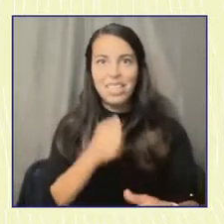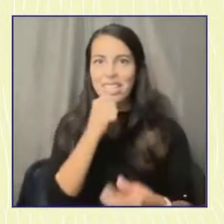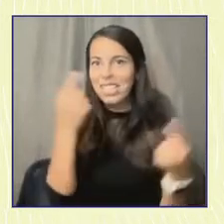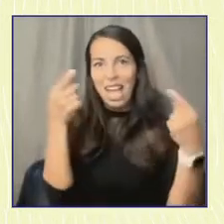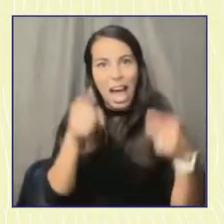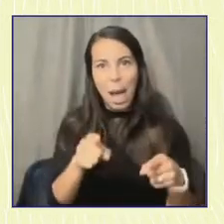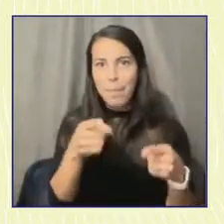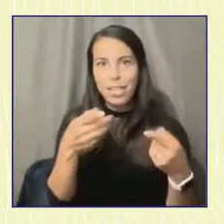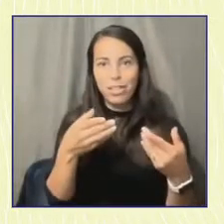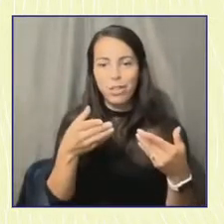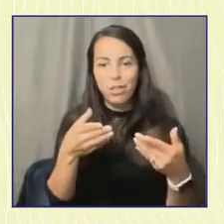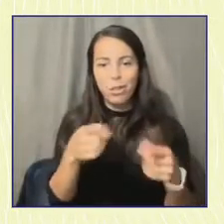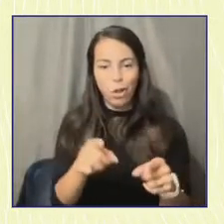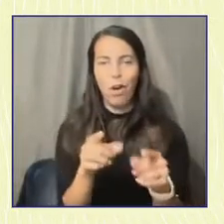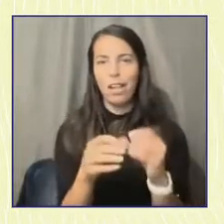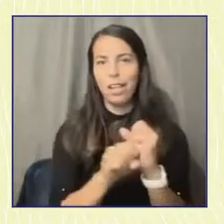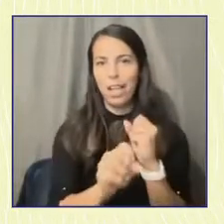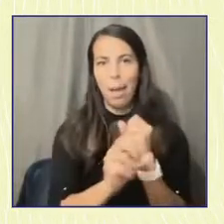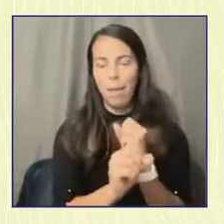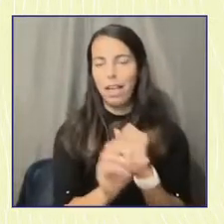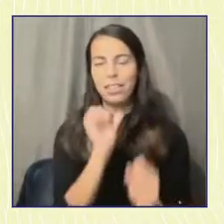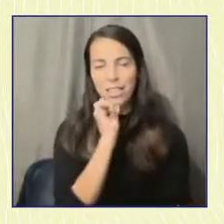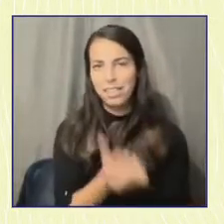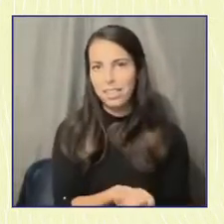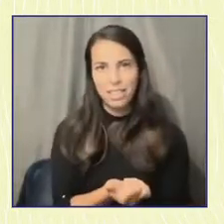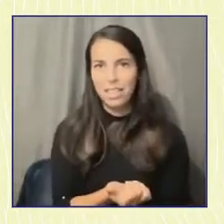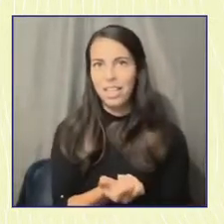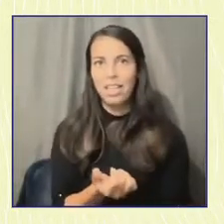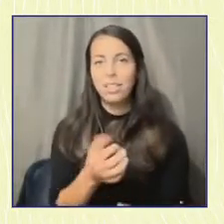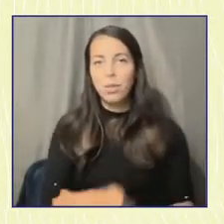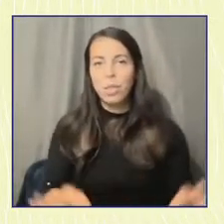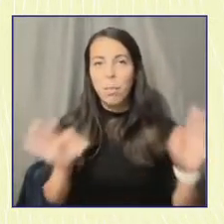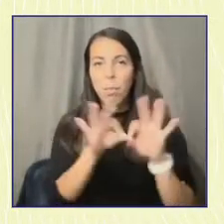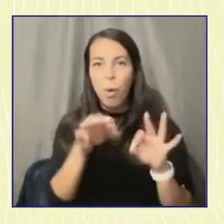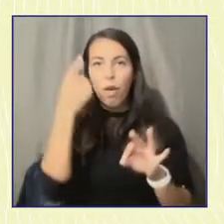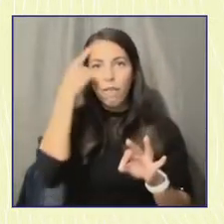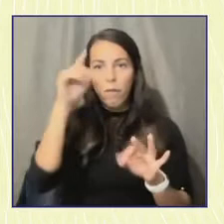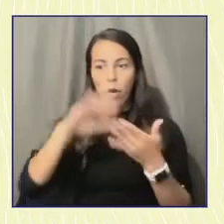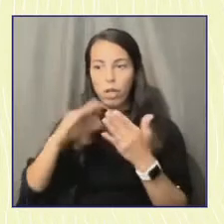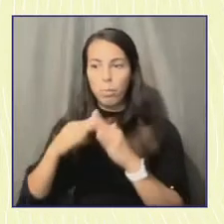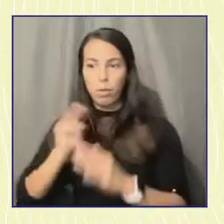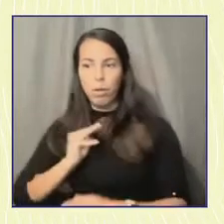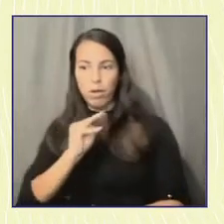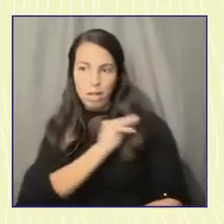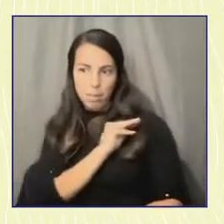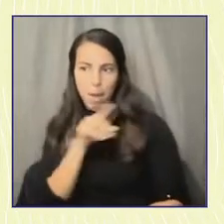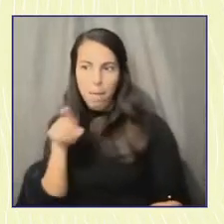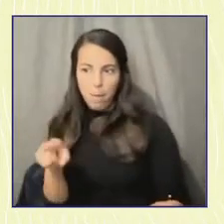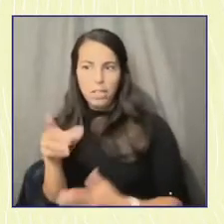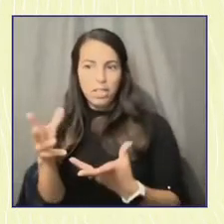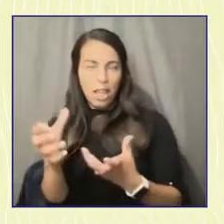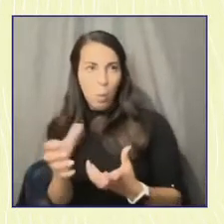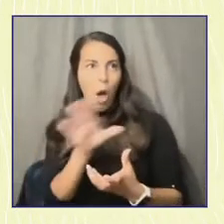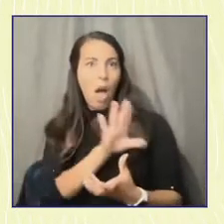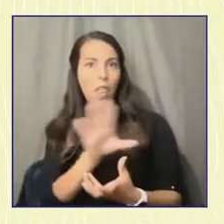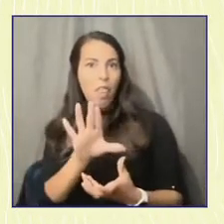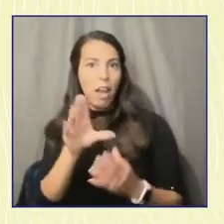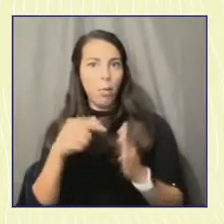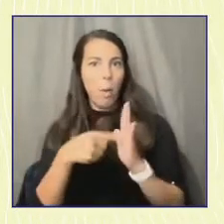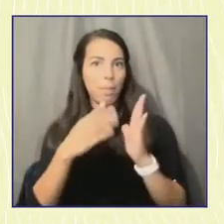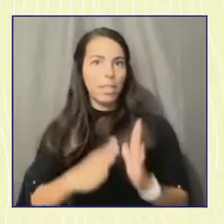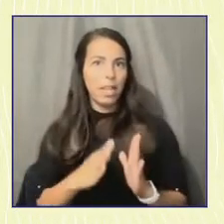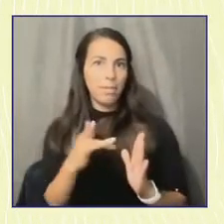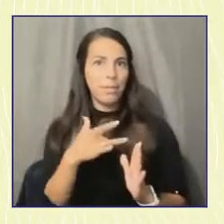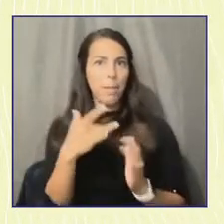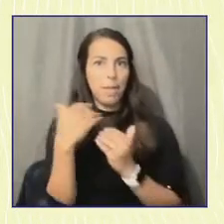I think it's this idea that stakeholders and community members are trying to keep their representatives accountable, not just in